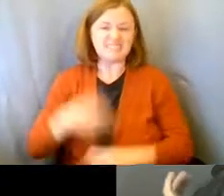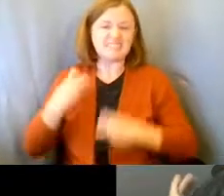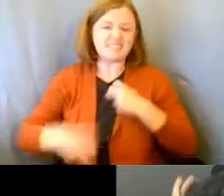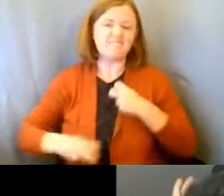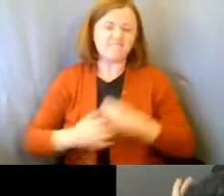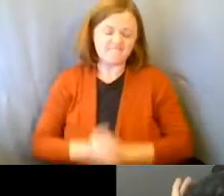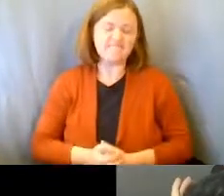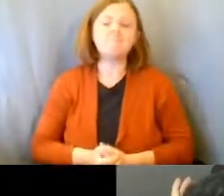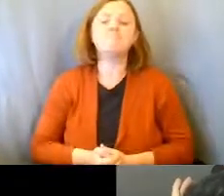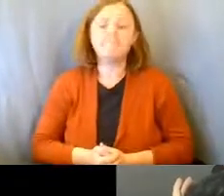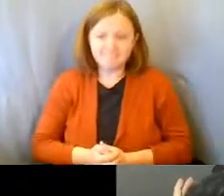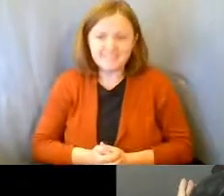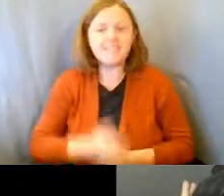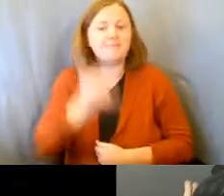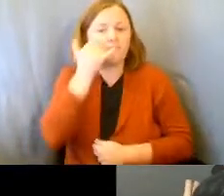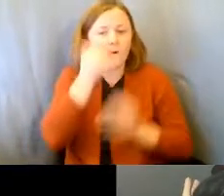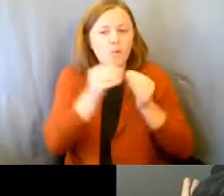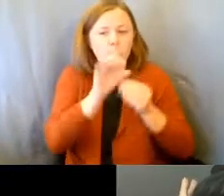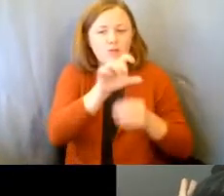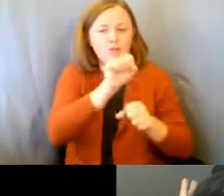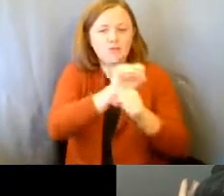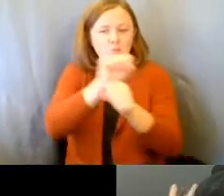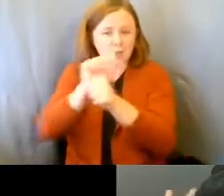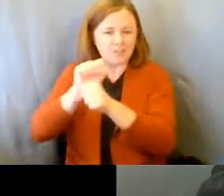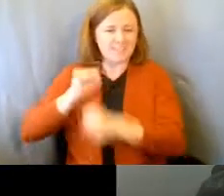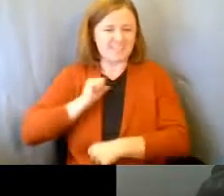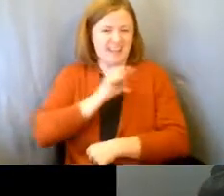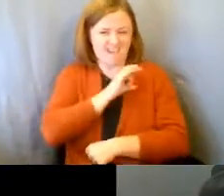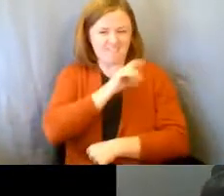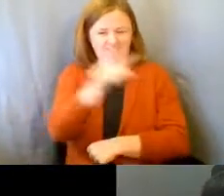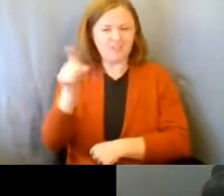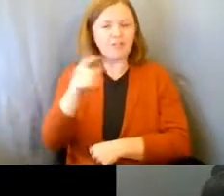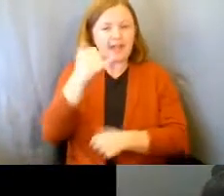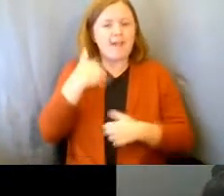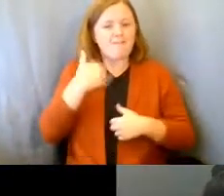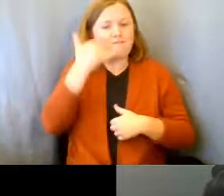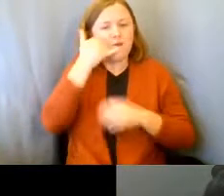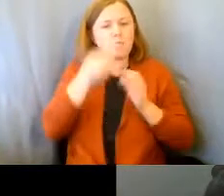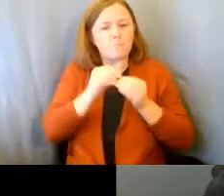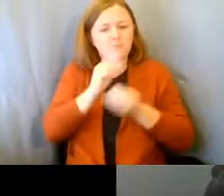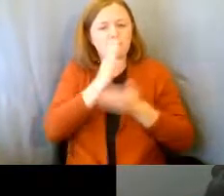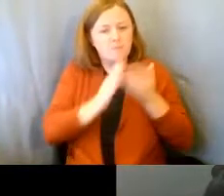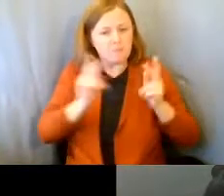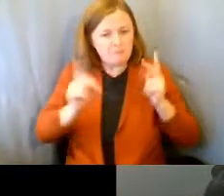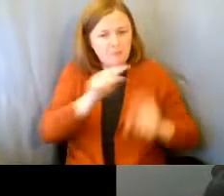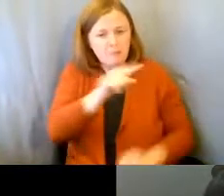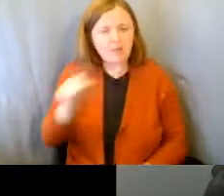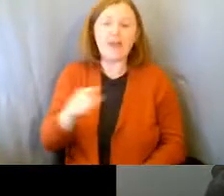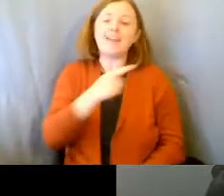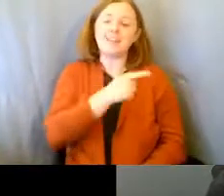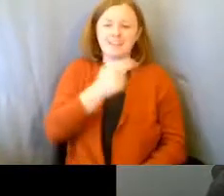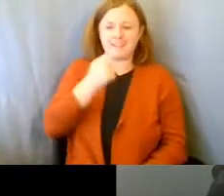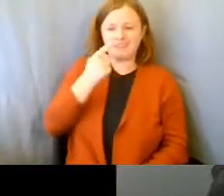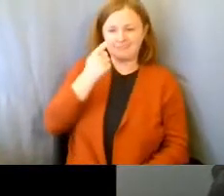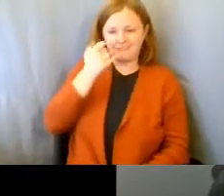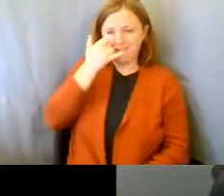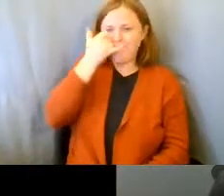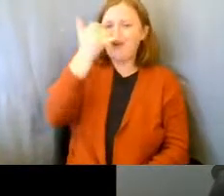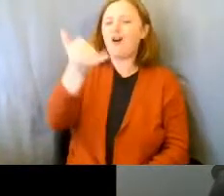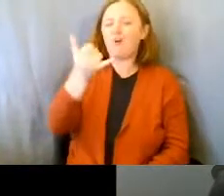He had some phone numbers and he called one of his